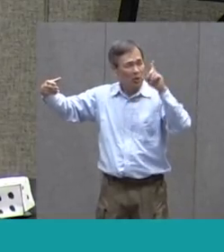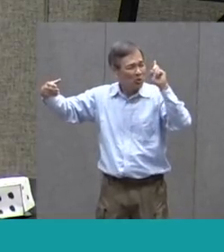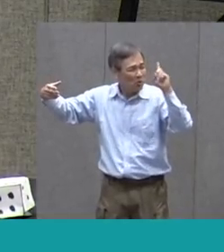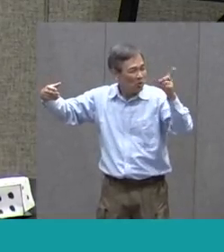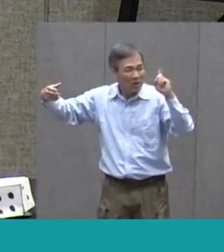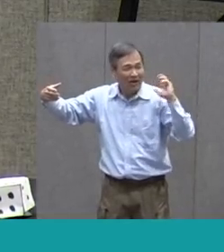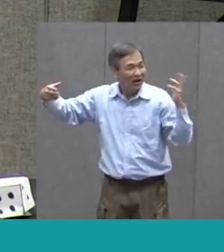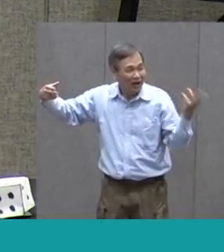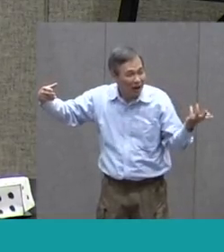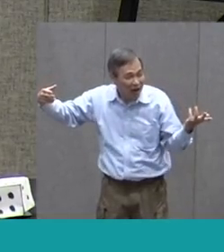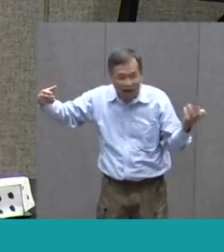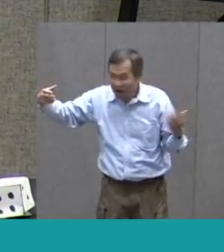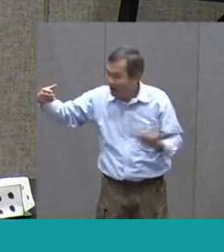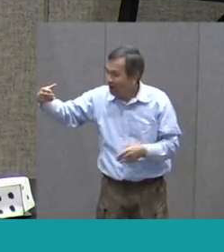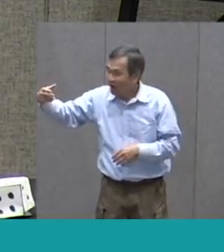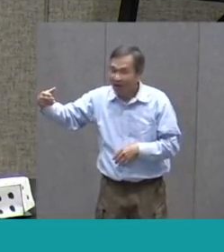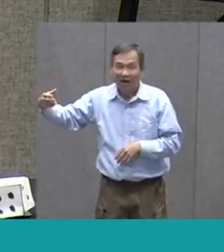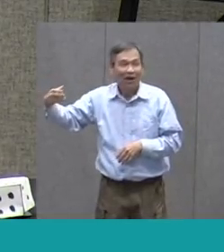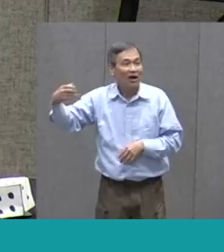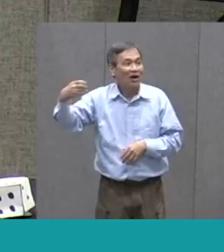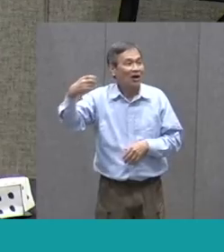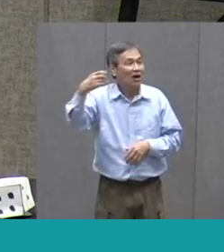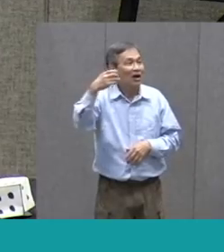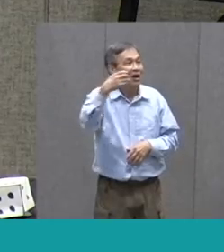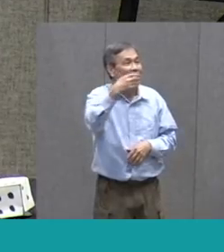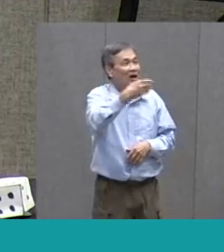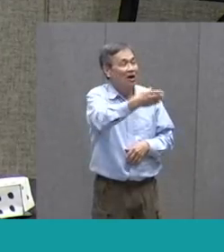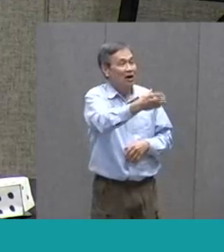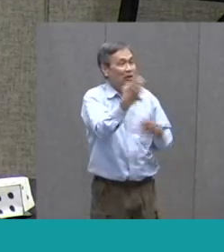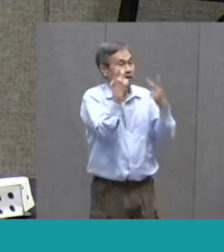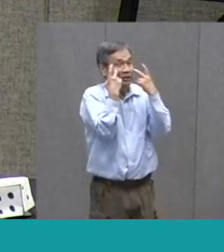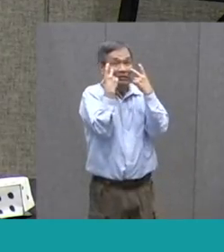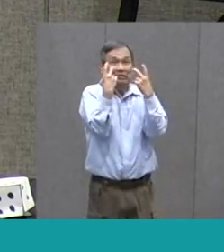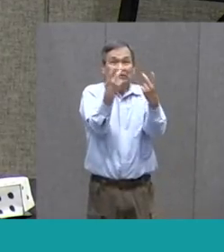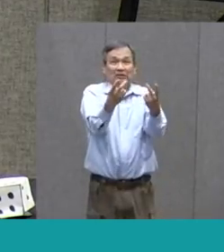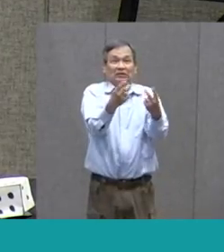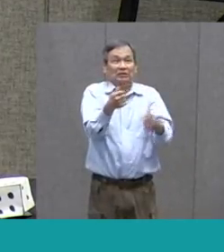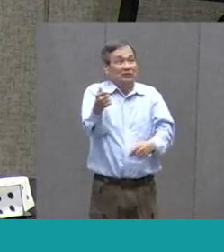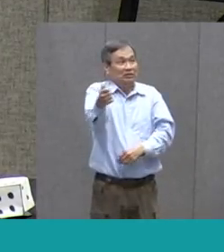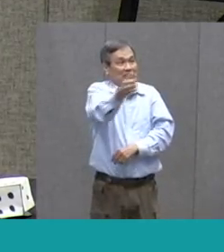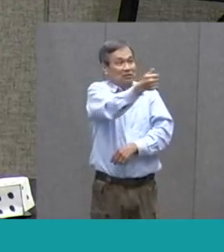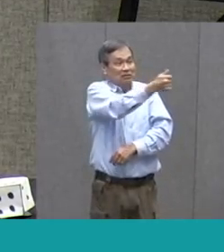dear, You shall behold yourself.